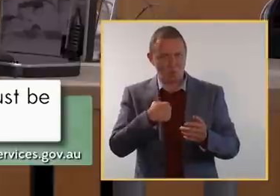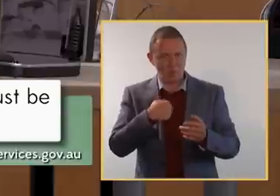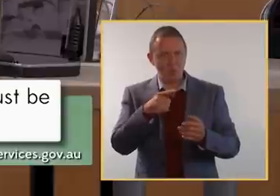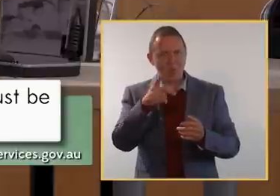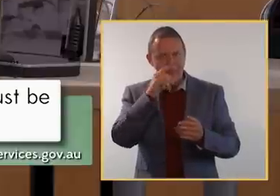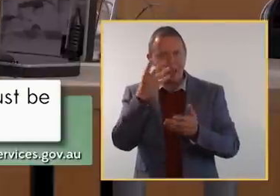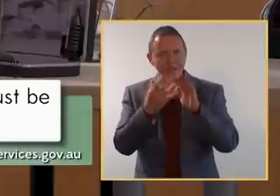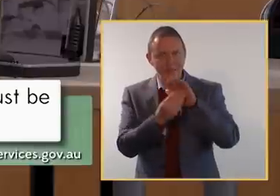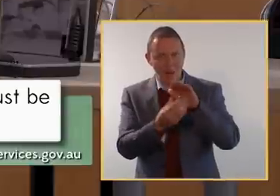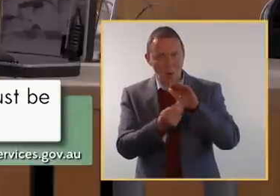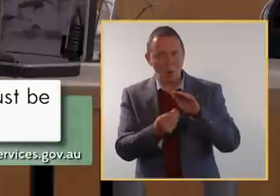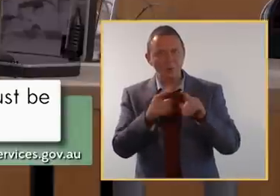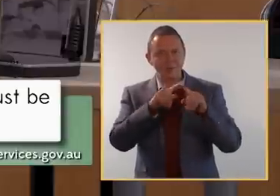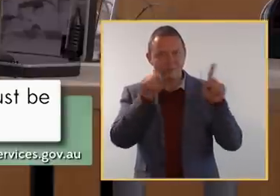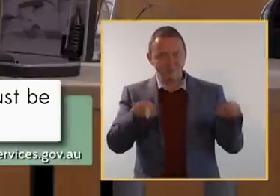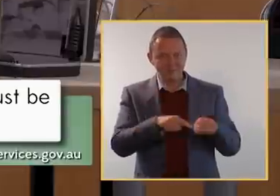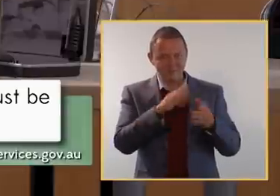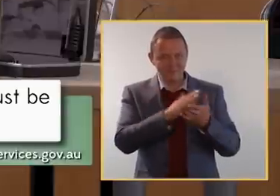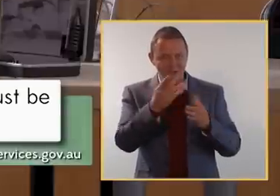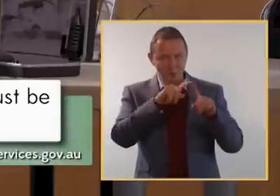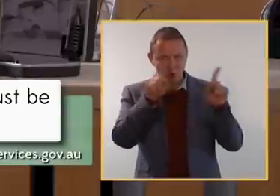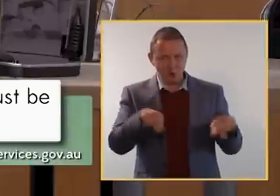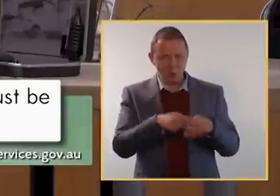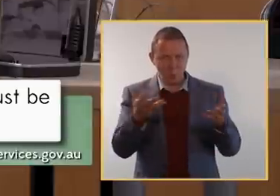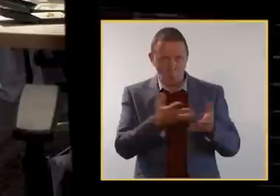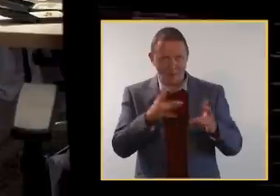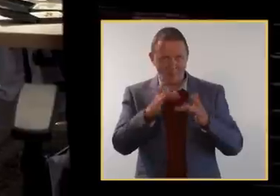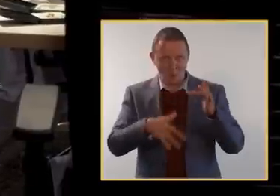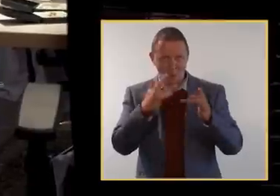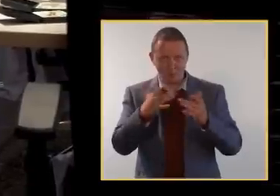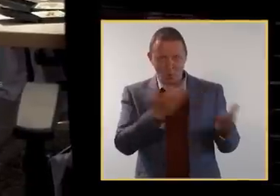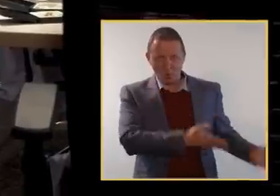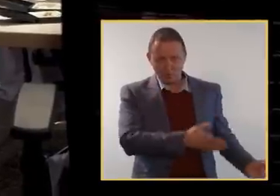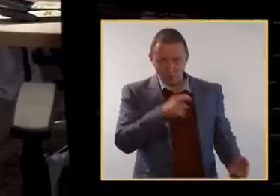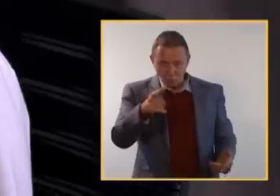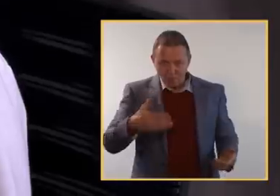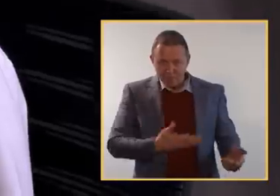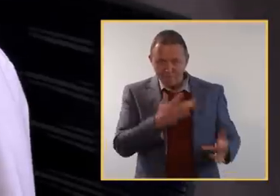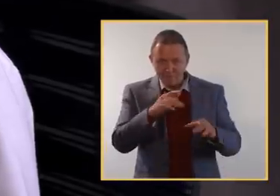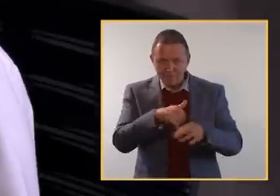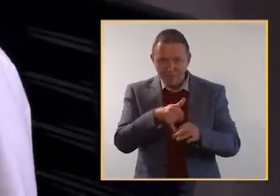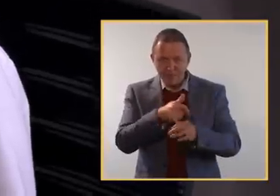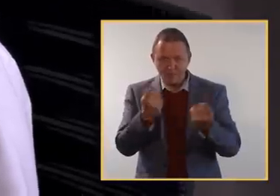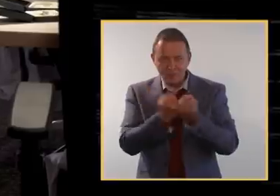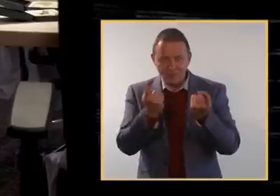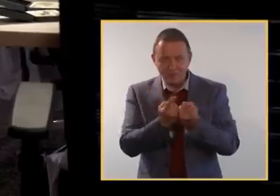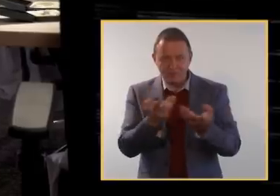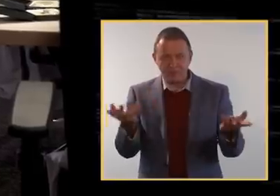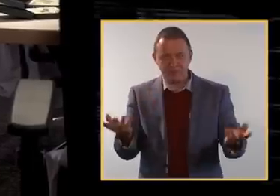the consumer guidance fact sheet at hearingservices.gov.au. Are you stealing medical supplies?